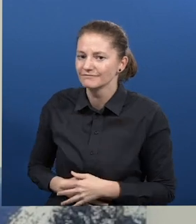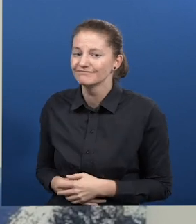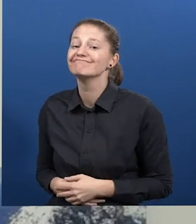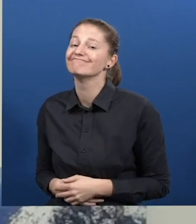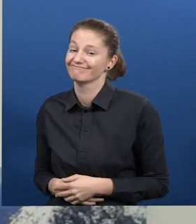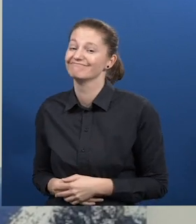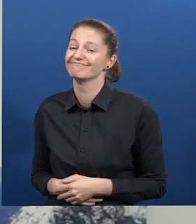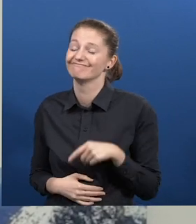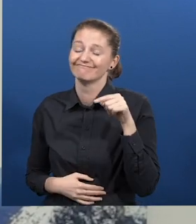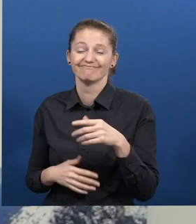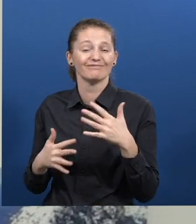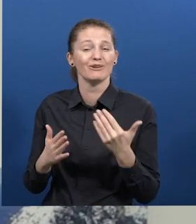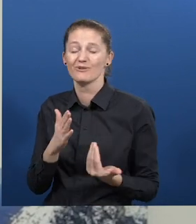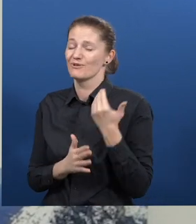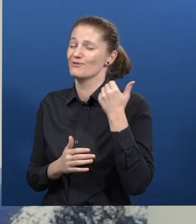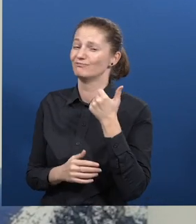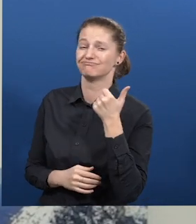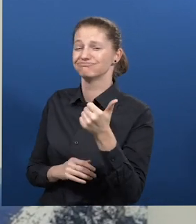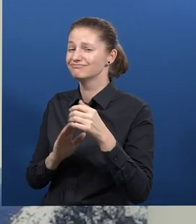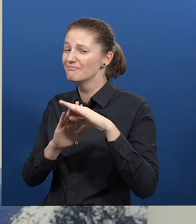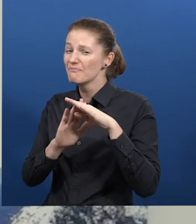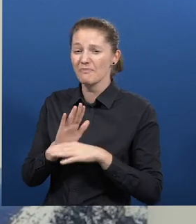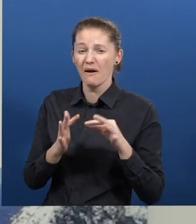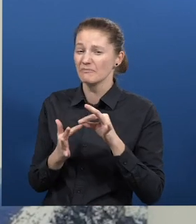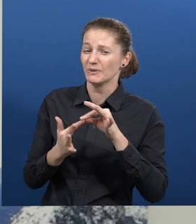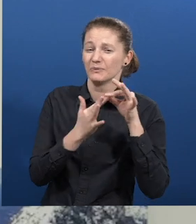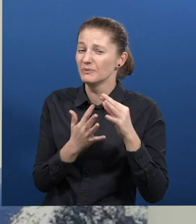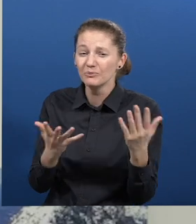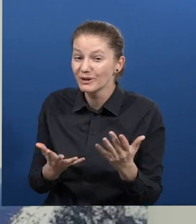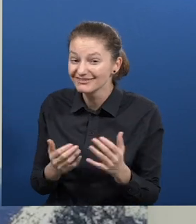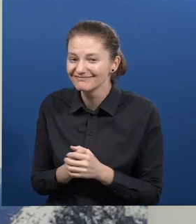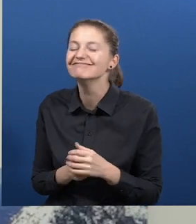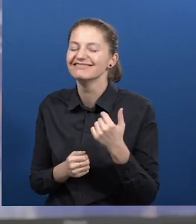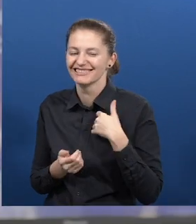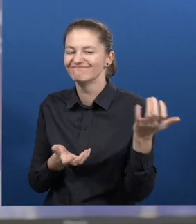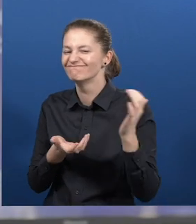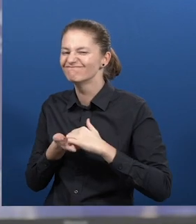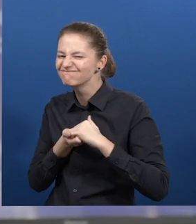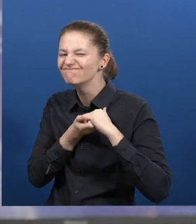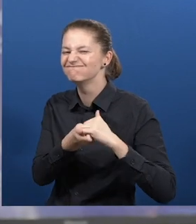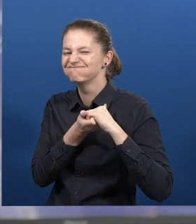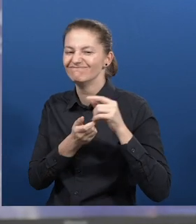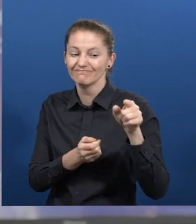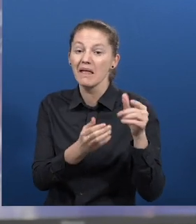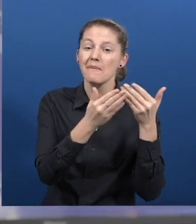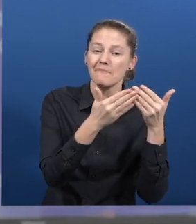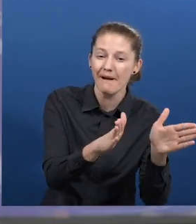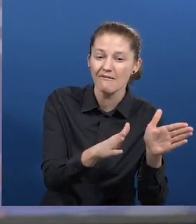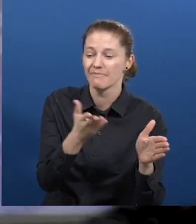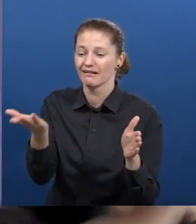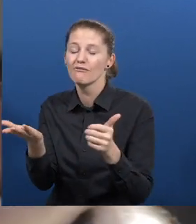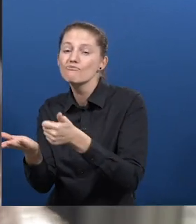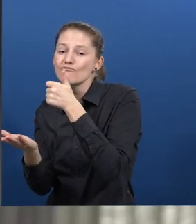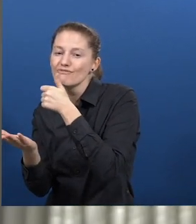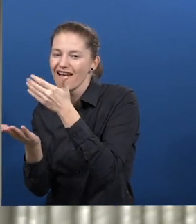The biggest innovation of this program, together with its form of operation, which is through a public-private alliance that takes the best practices from the